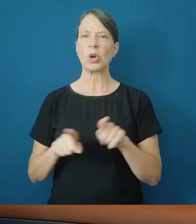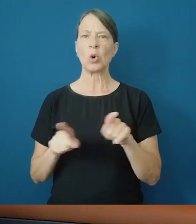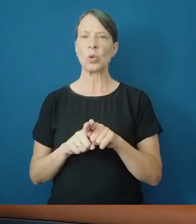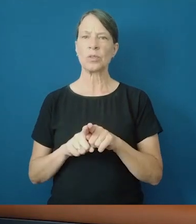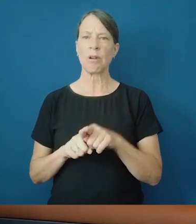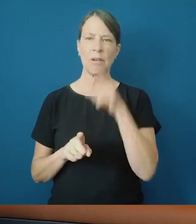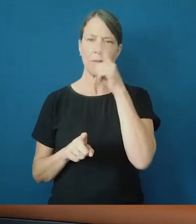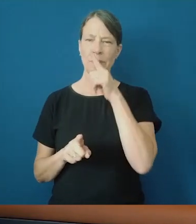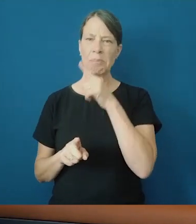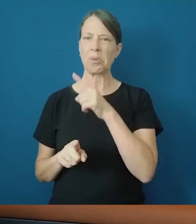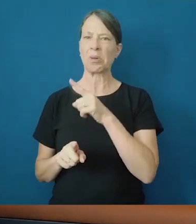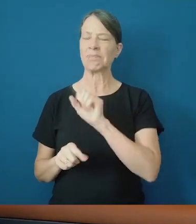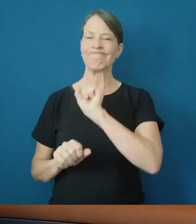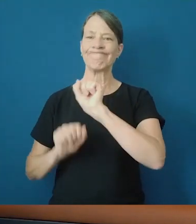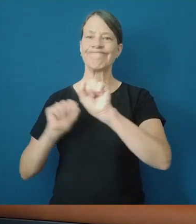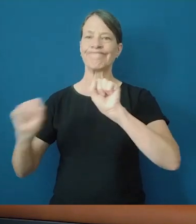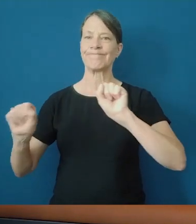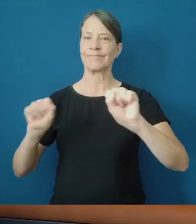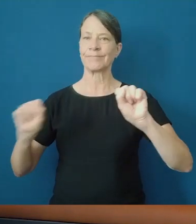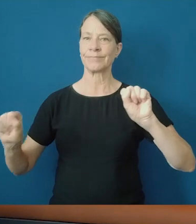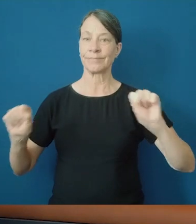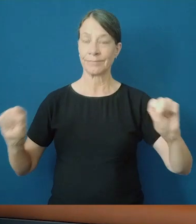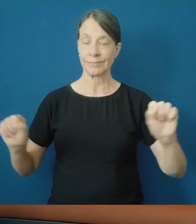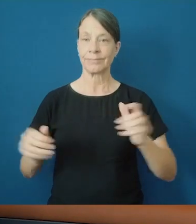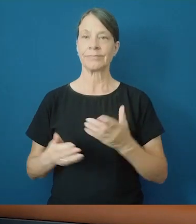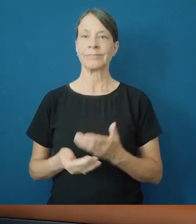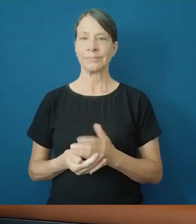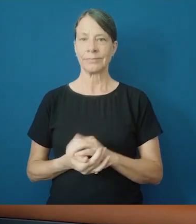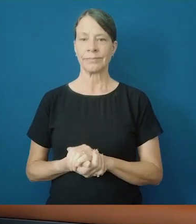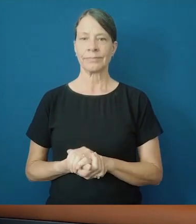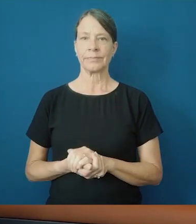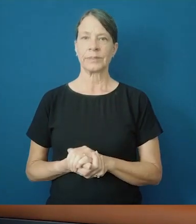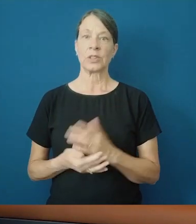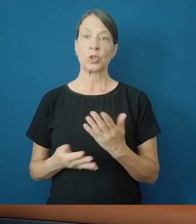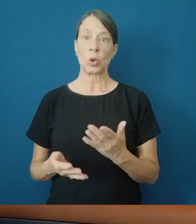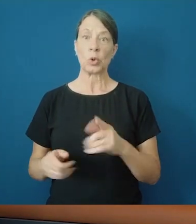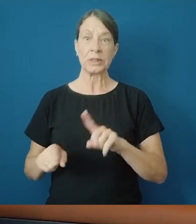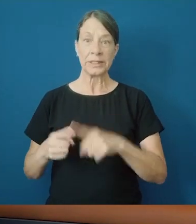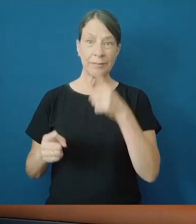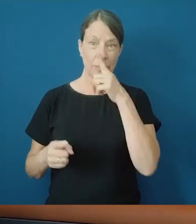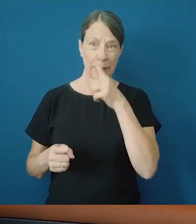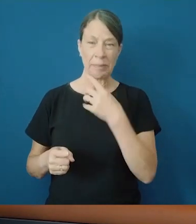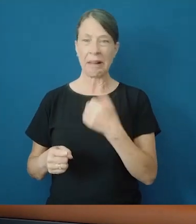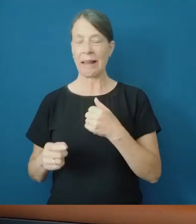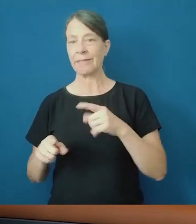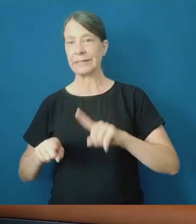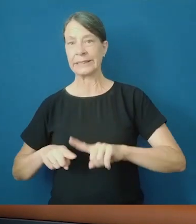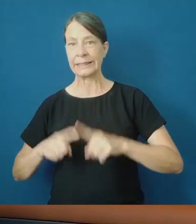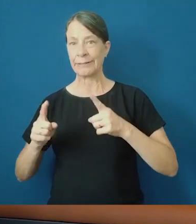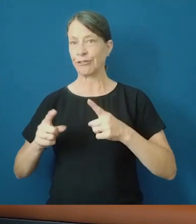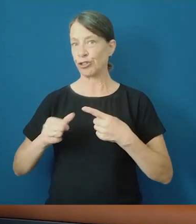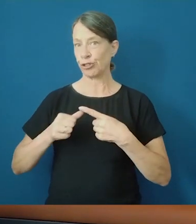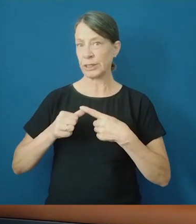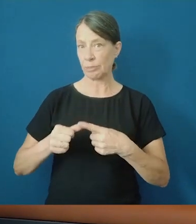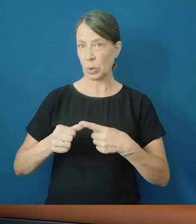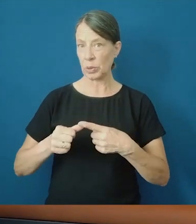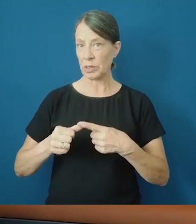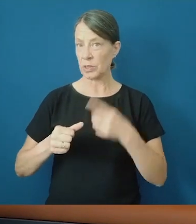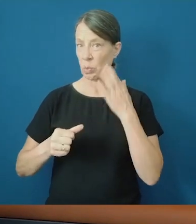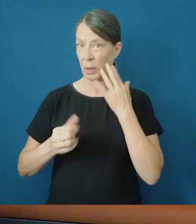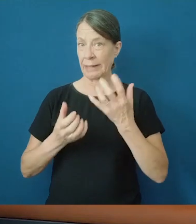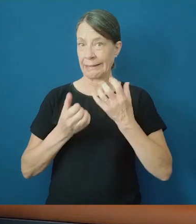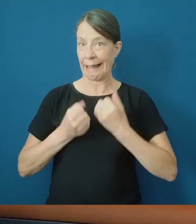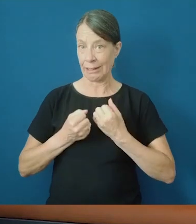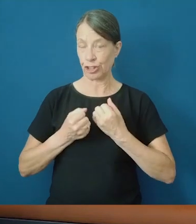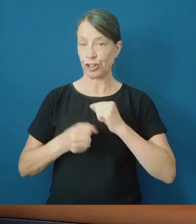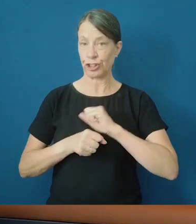itself that determines what a person experiences. At an individual level, different individuals will react quite differently